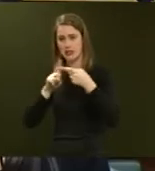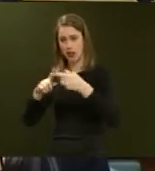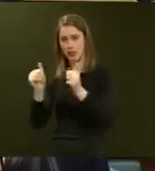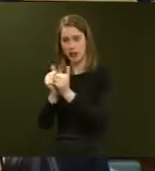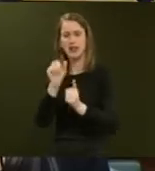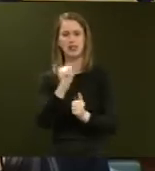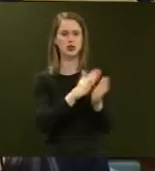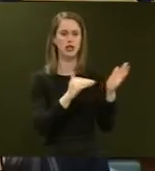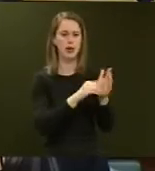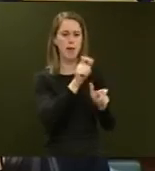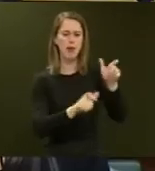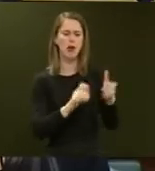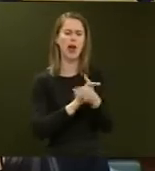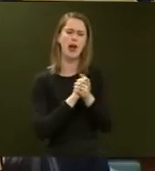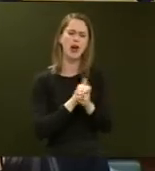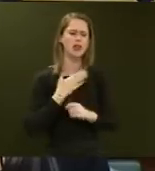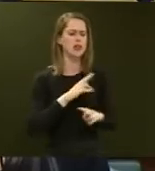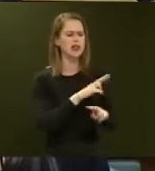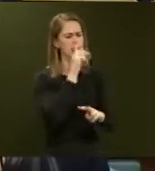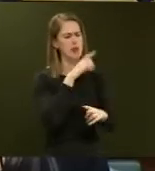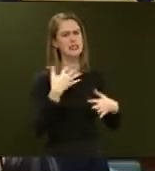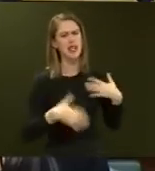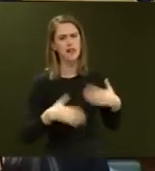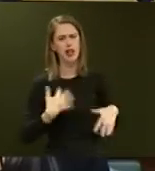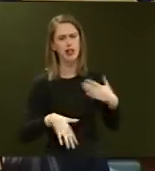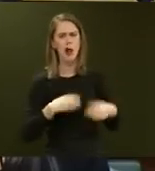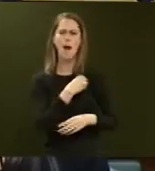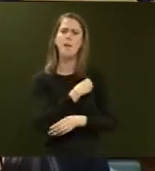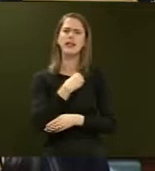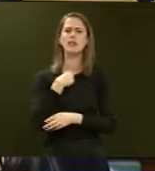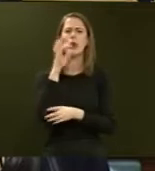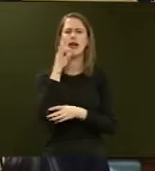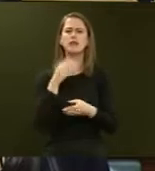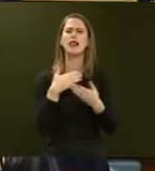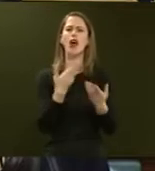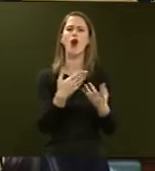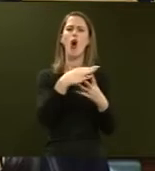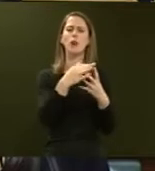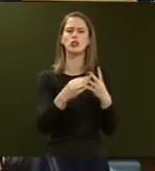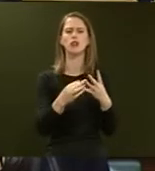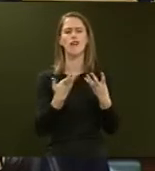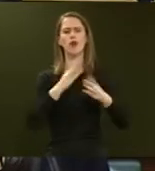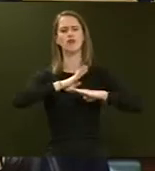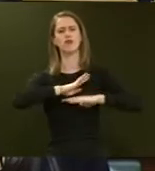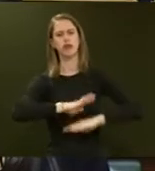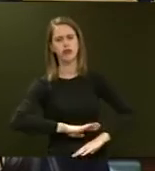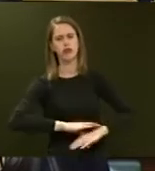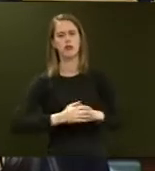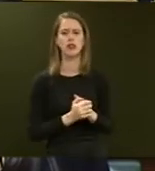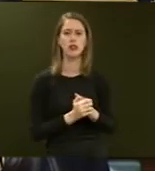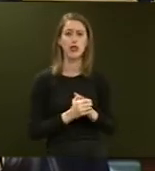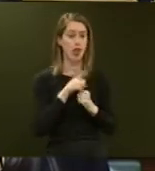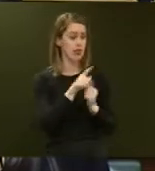a compassionate people. No one wants to see people suffering and medicinal cannabis provides another option to find relief. This